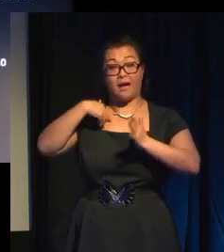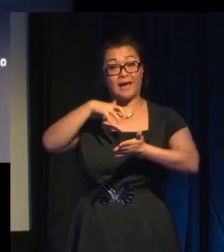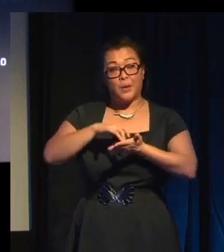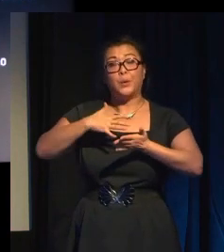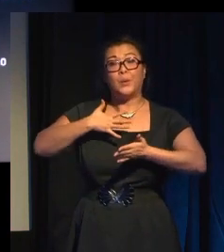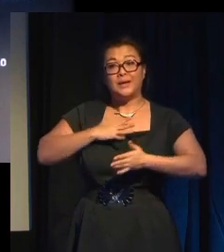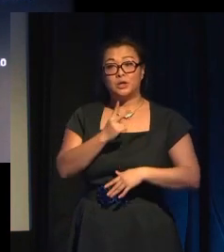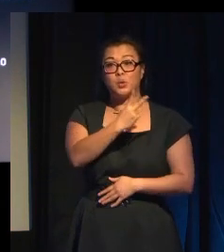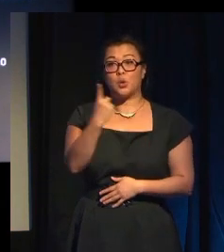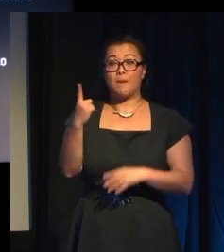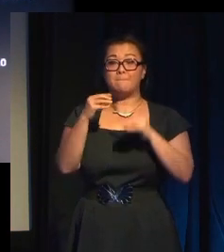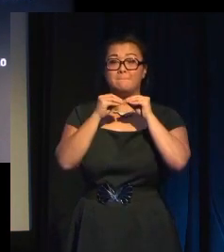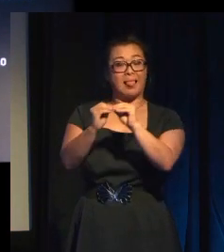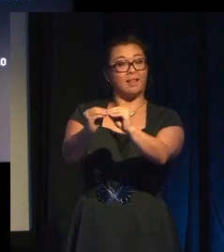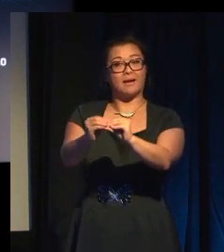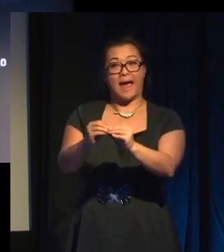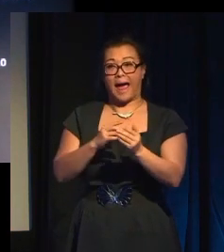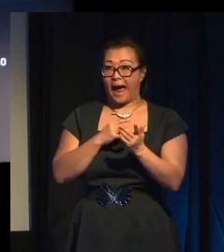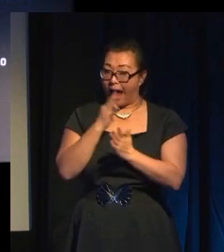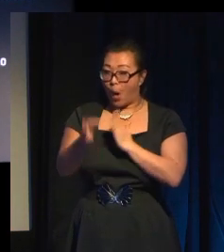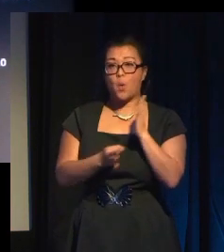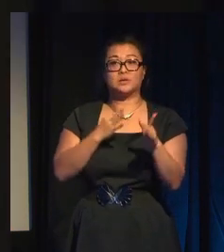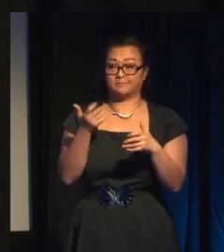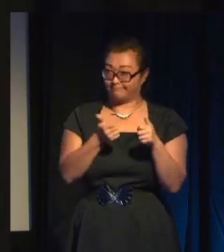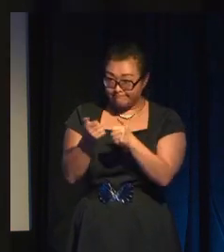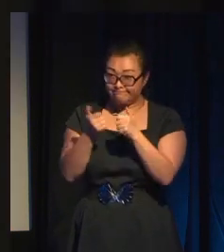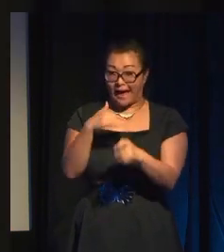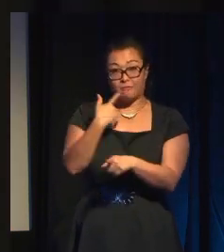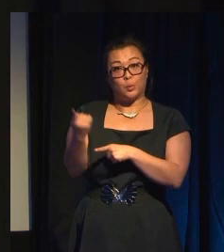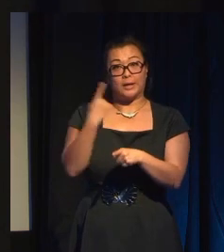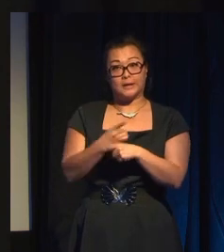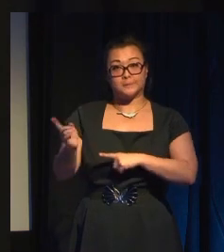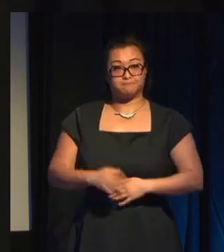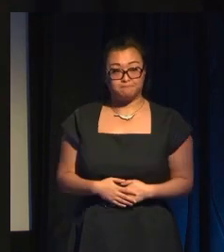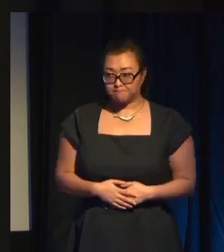hours of gameplay every week. So there you go.